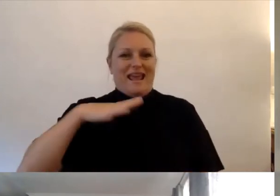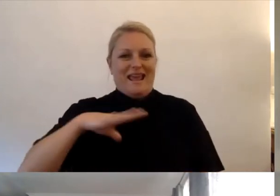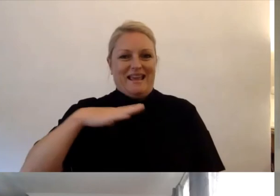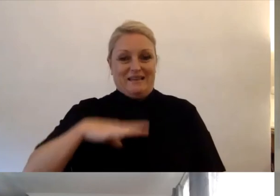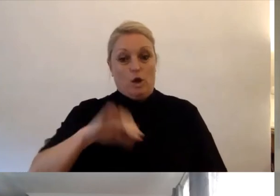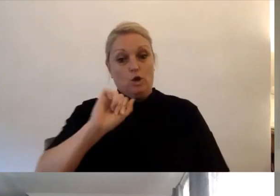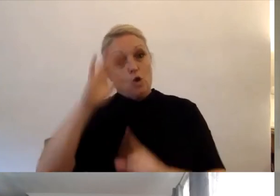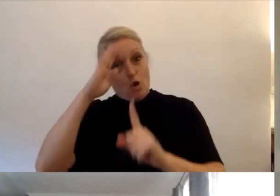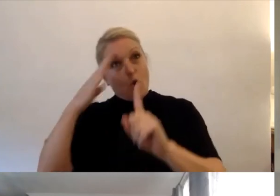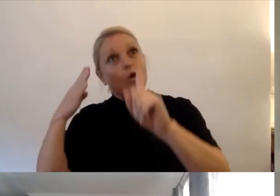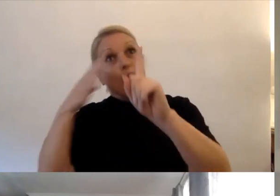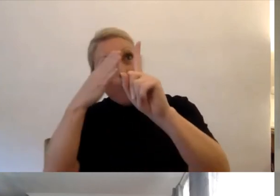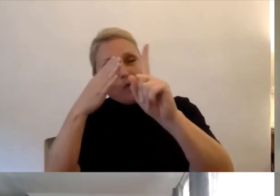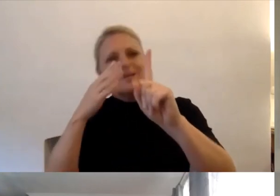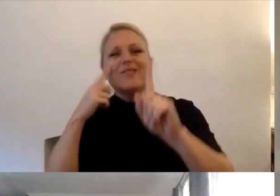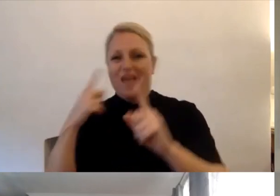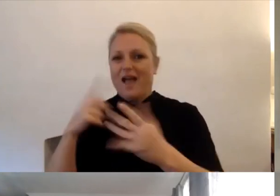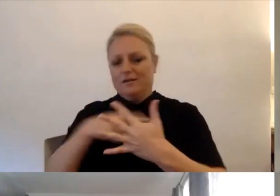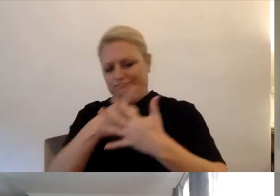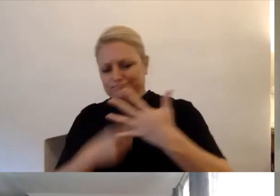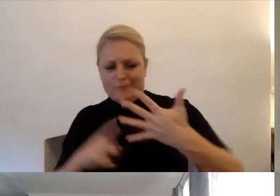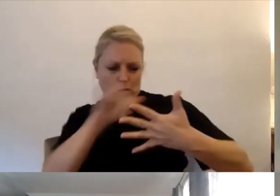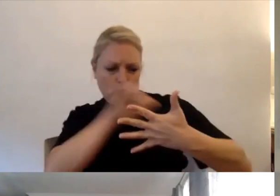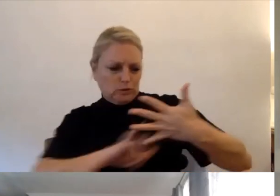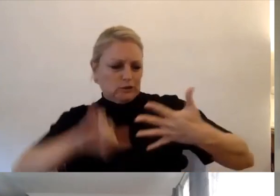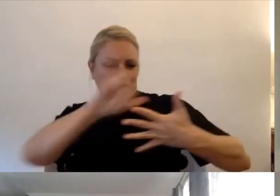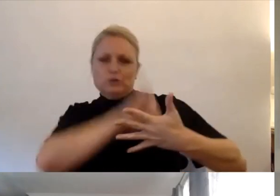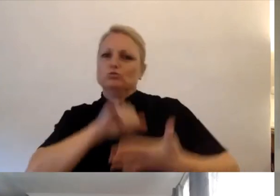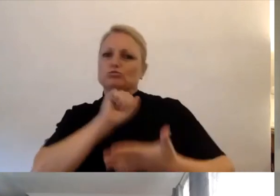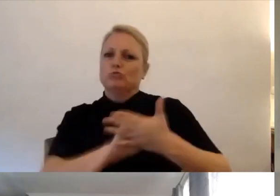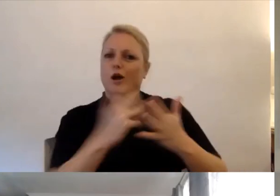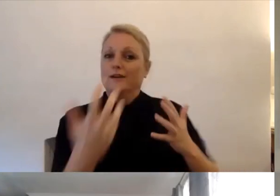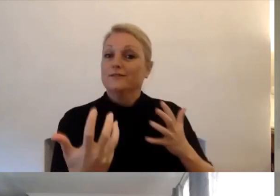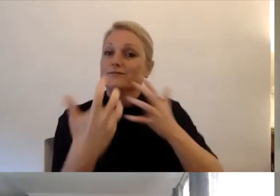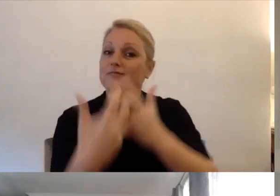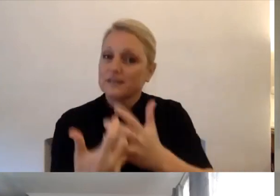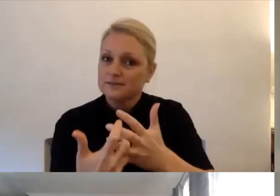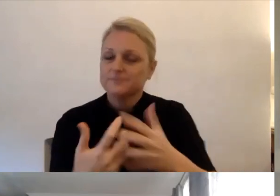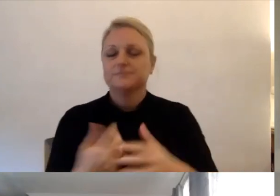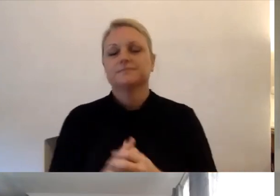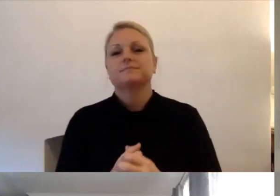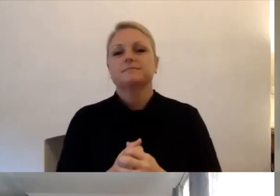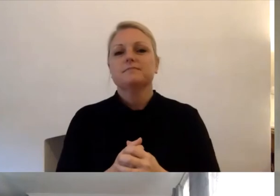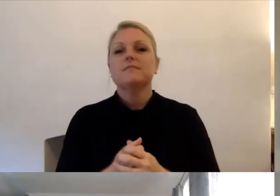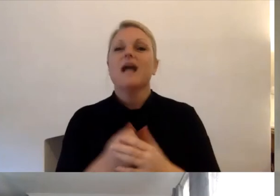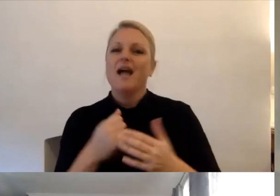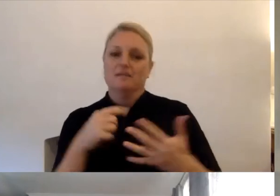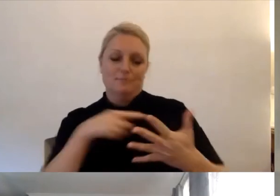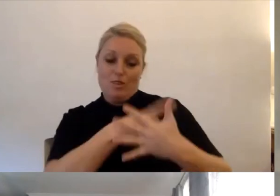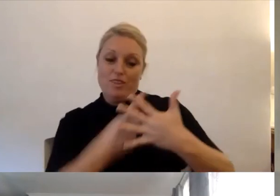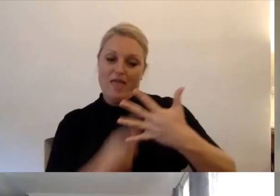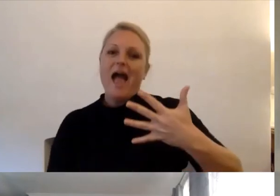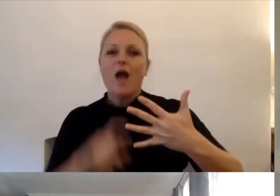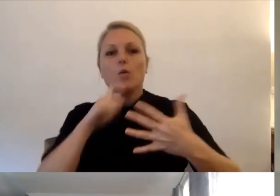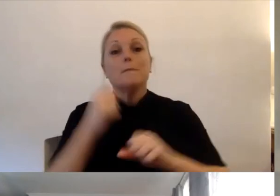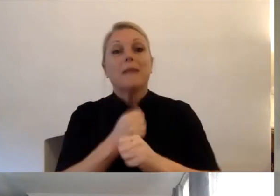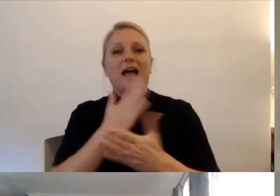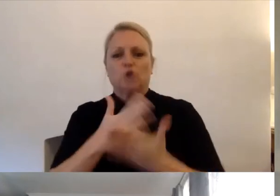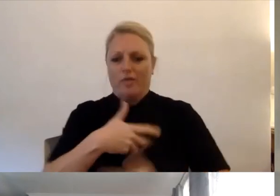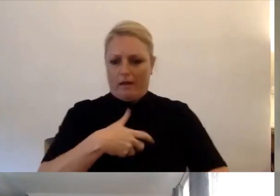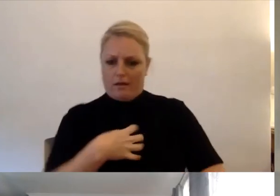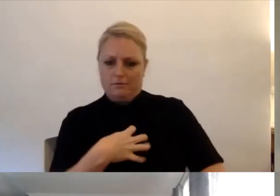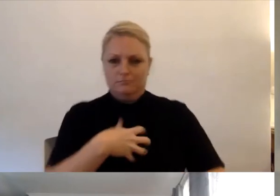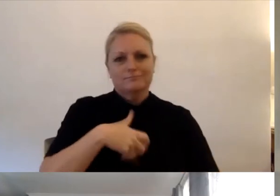for the counselling are as well. And the counsellor will make sure that they are quite specific and adapt those to what you're looking for.